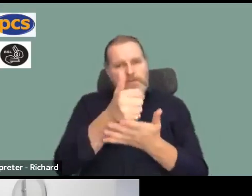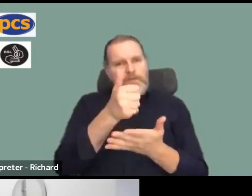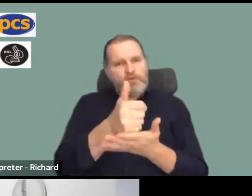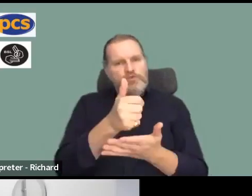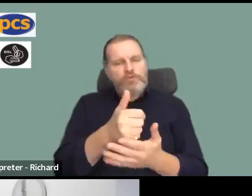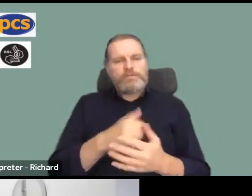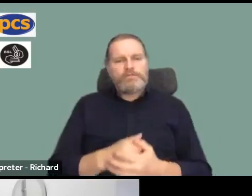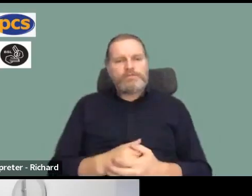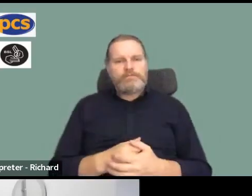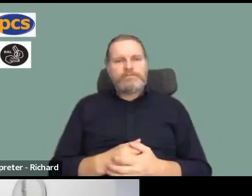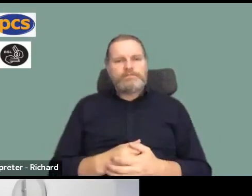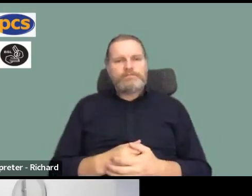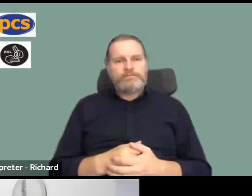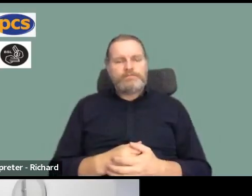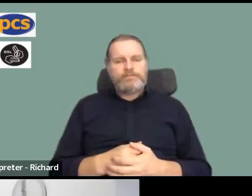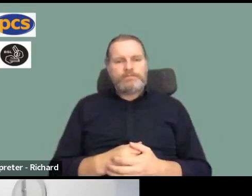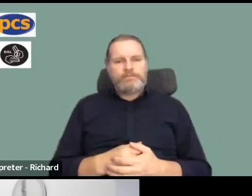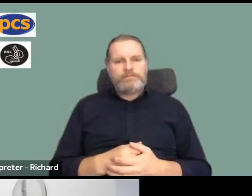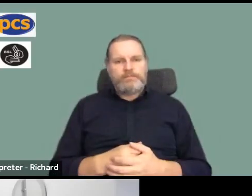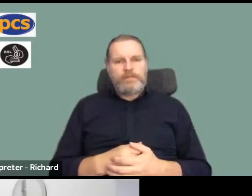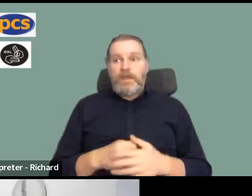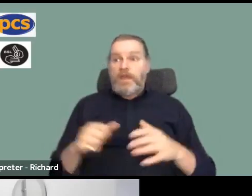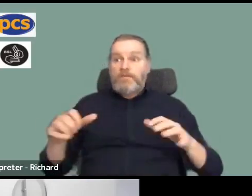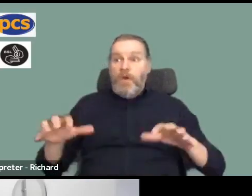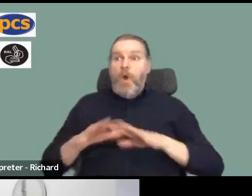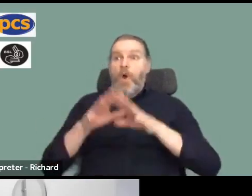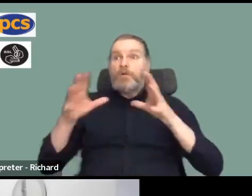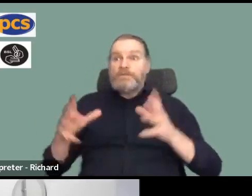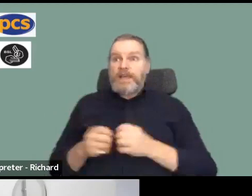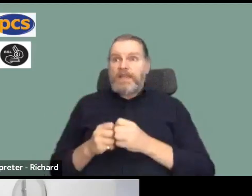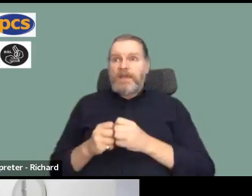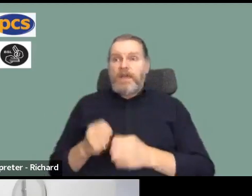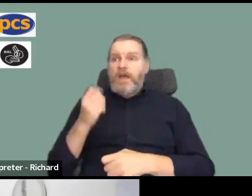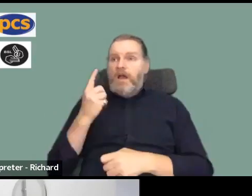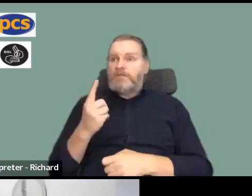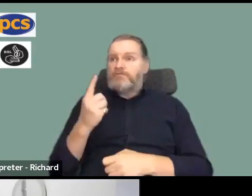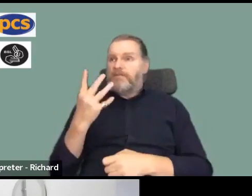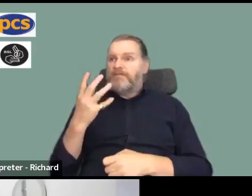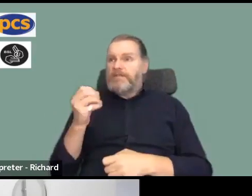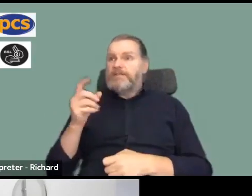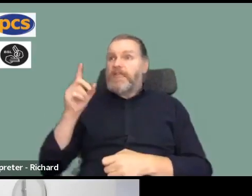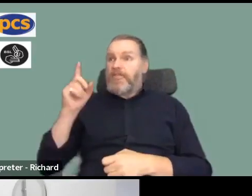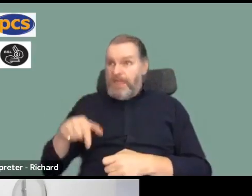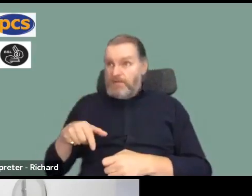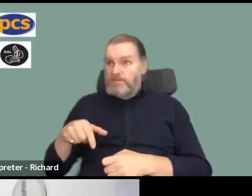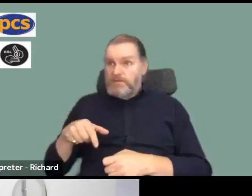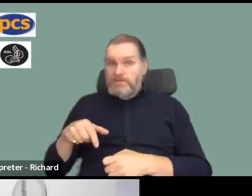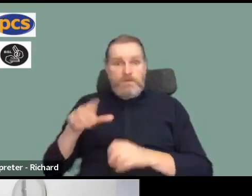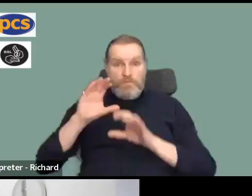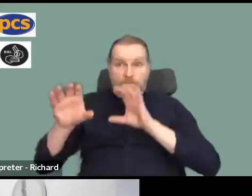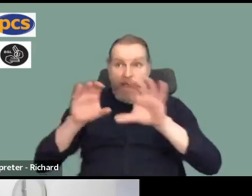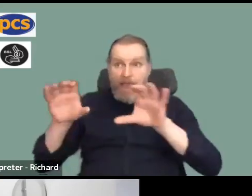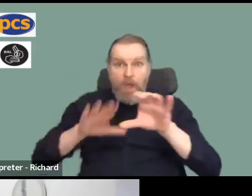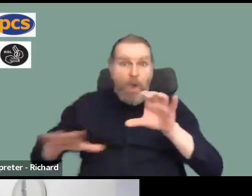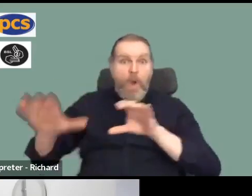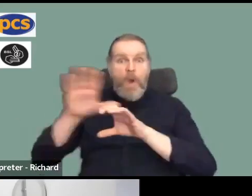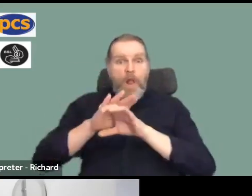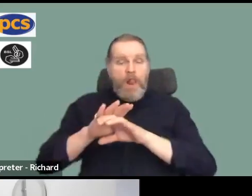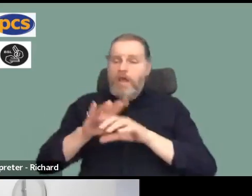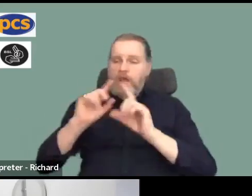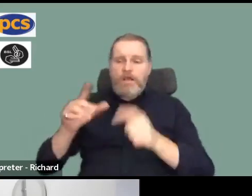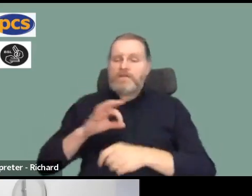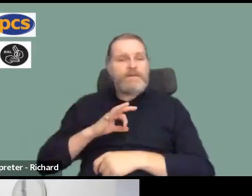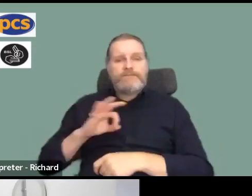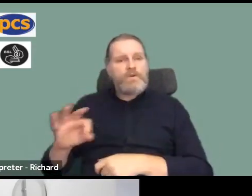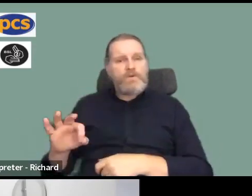union cannot pay strike pay if we've got 150,000 members on strike because we would never have the money to do it. The union can pay